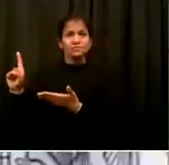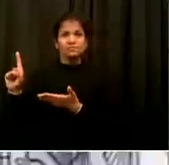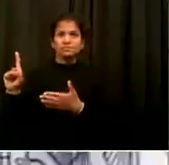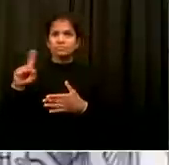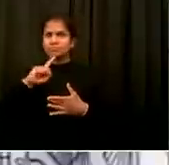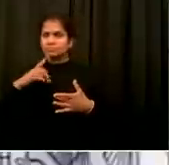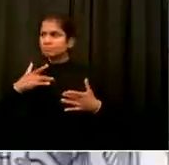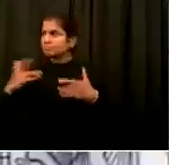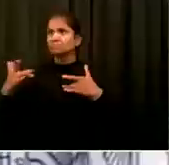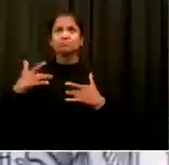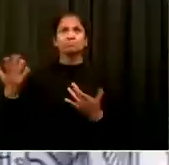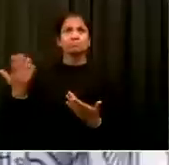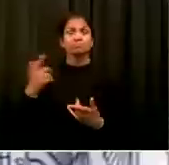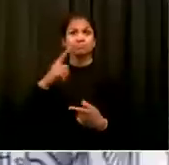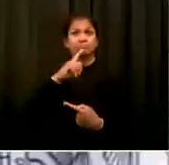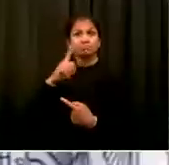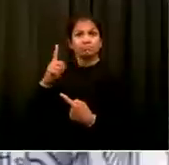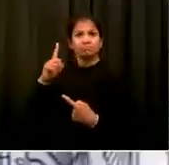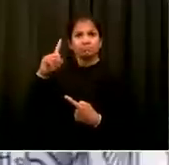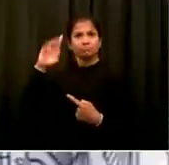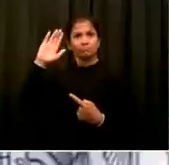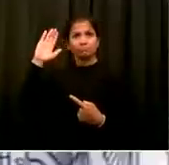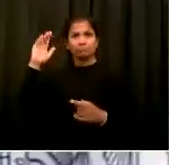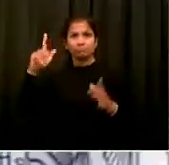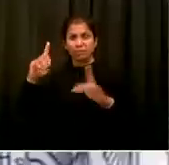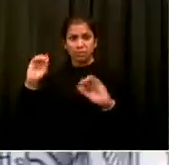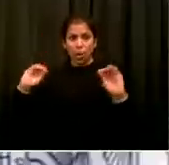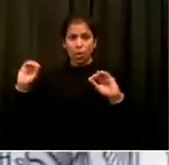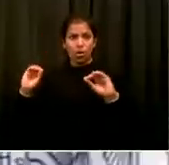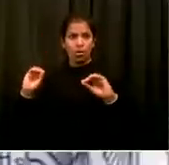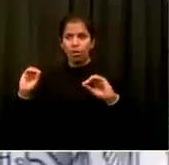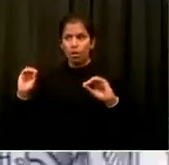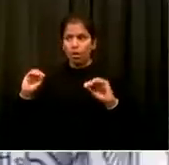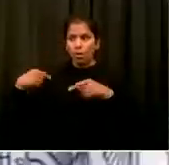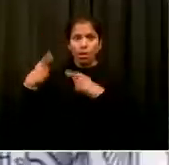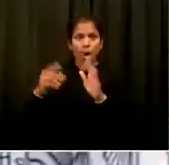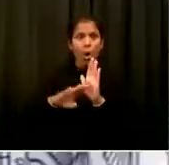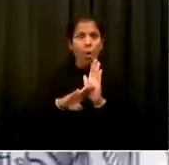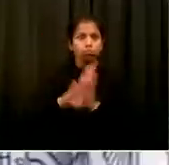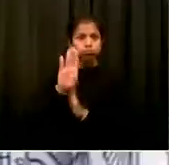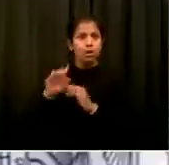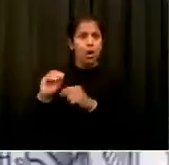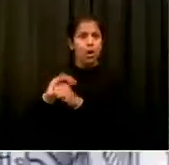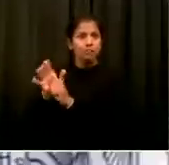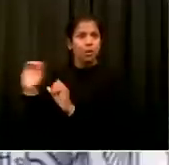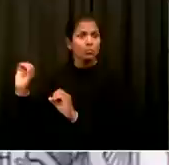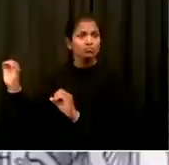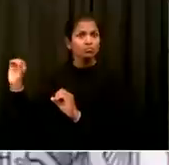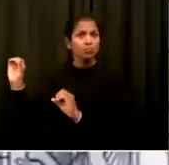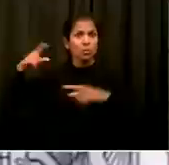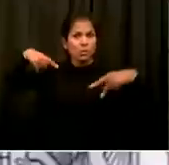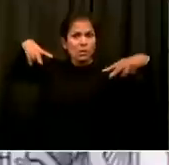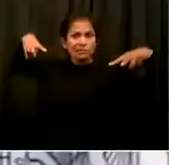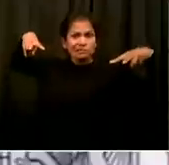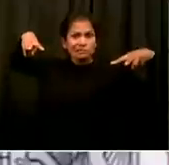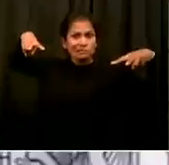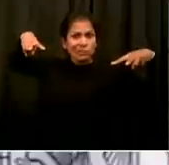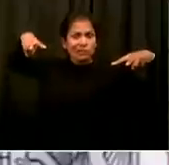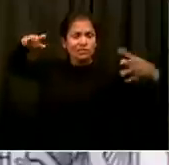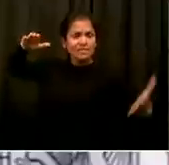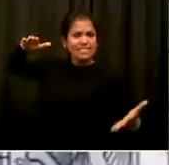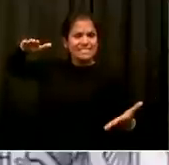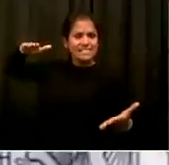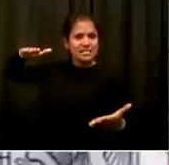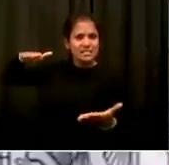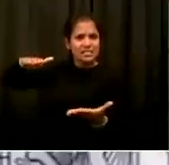that all these grassroots efforts, all the education, all the face mask distribution, the enforcement, the testing, it's all